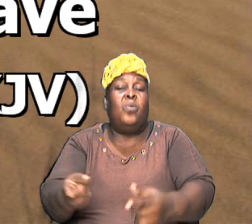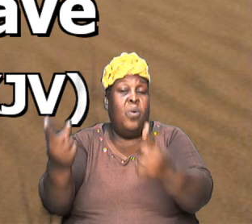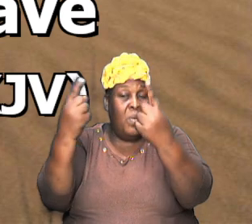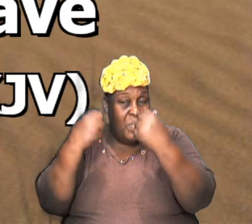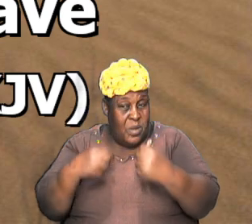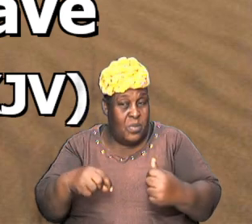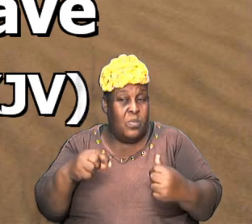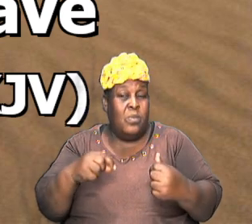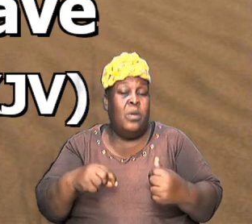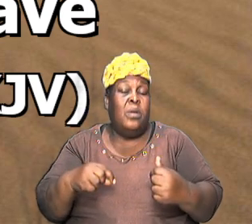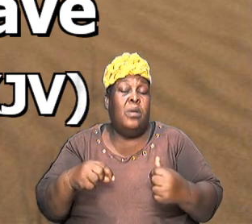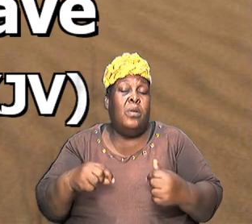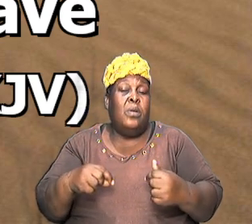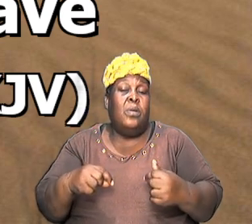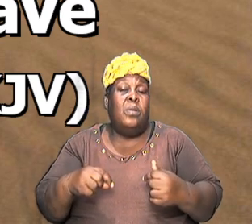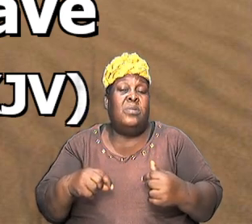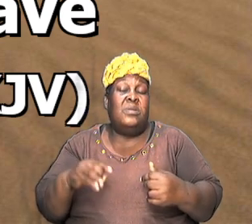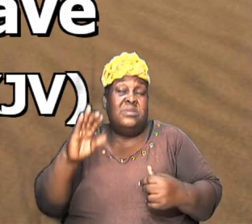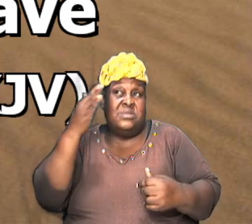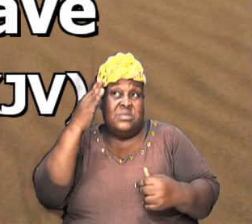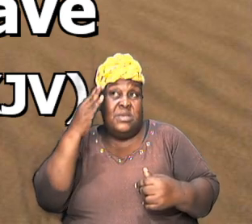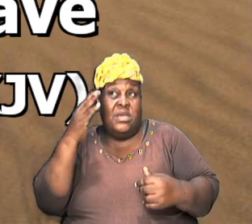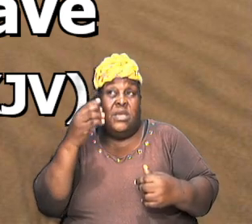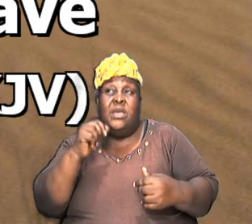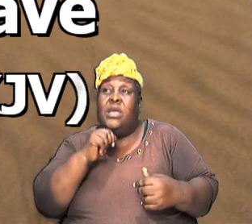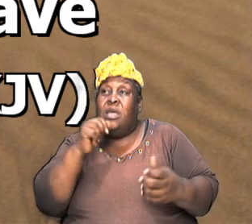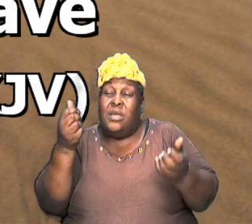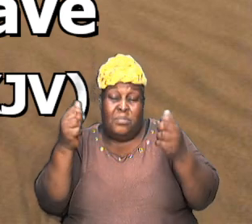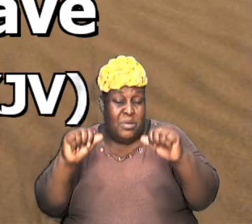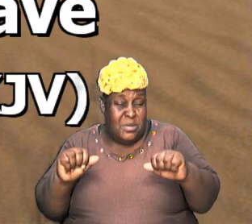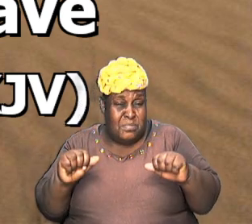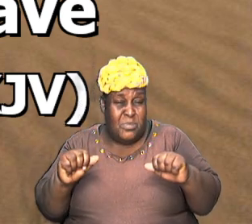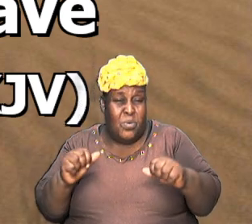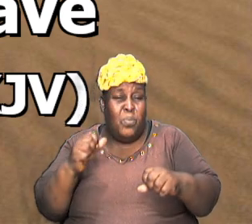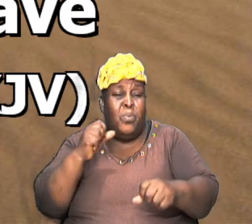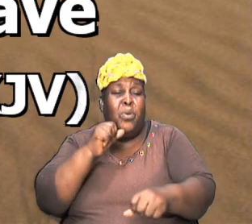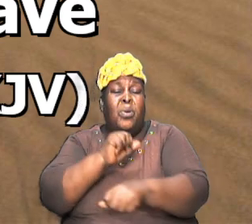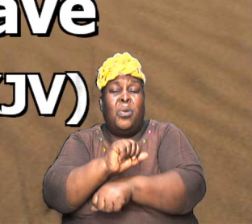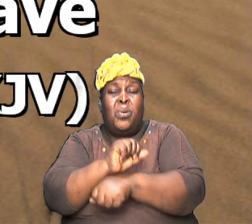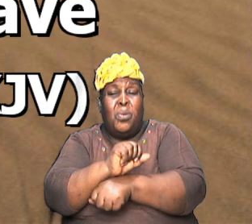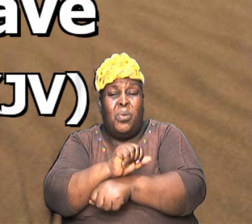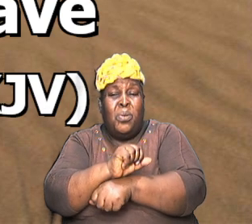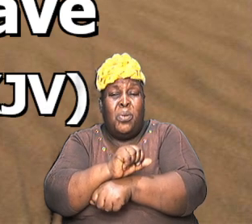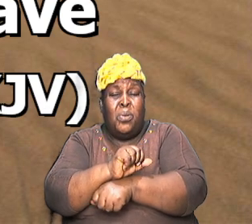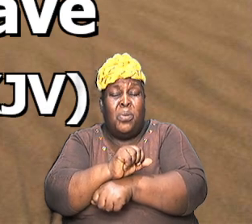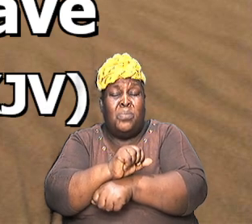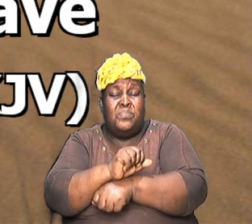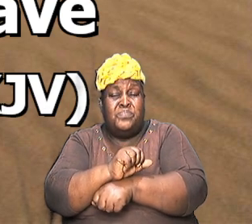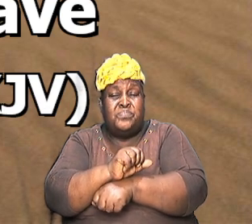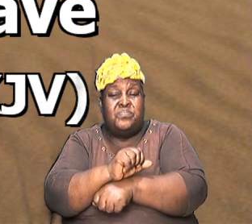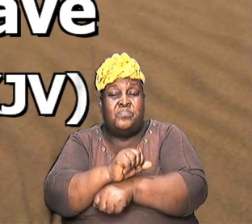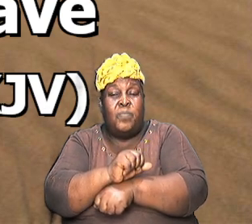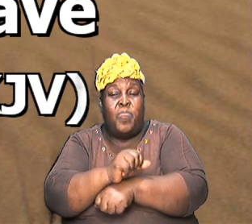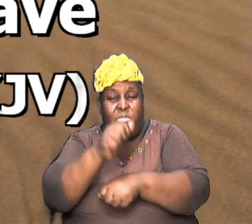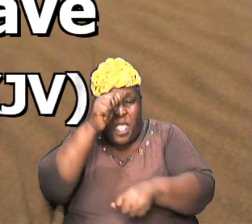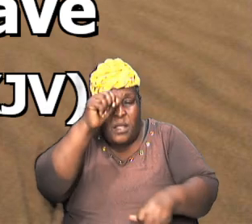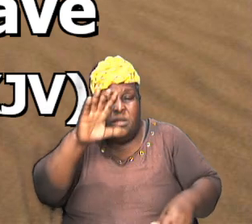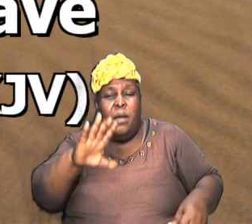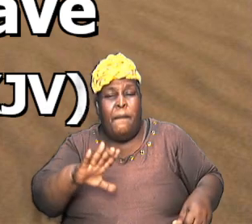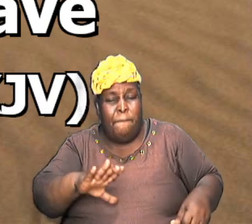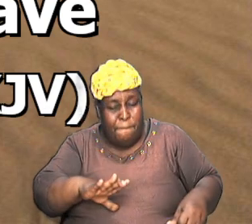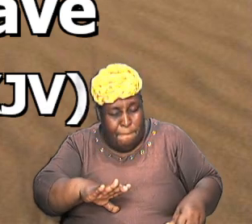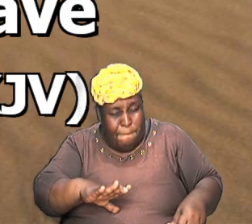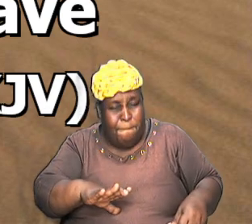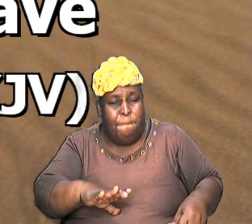it seemed an impossible task an impossible undertaking but the man get up and